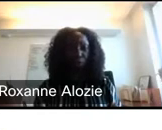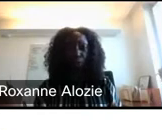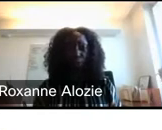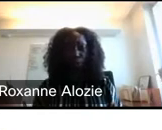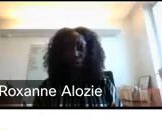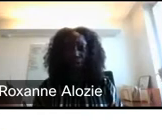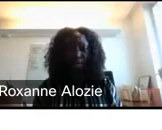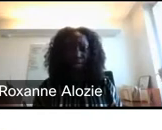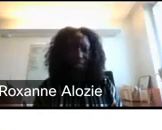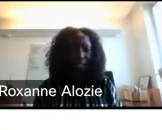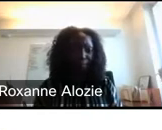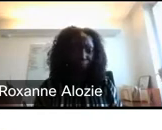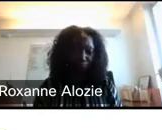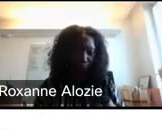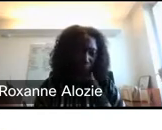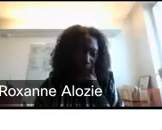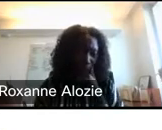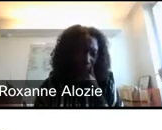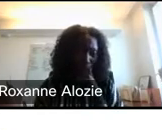for the work that we do. Next slide.